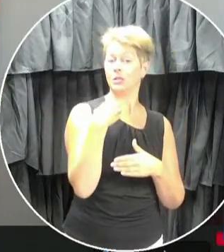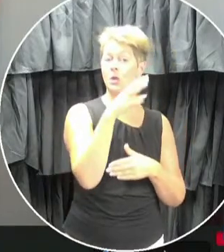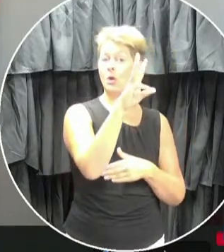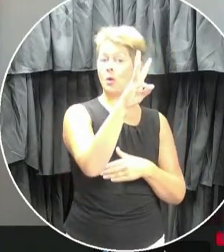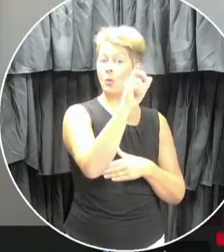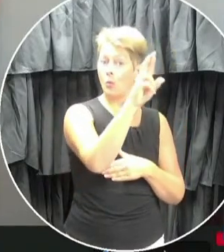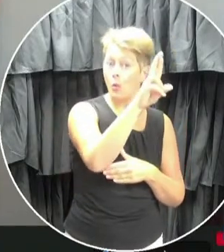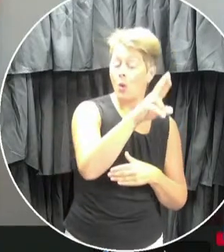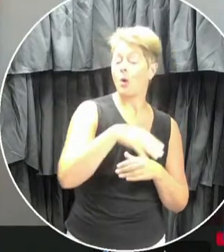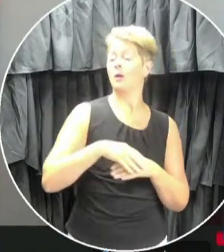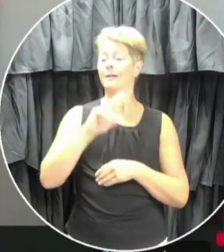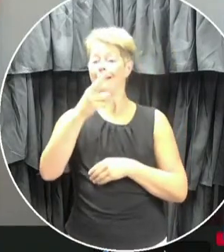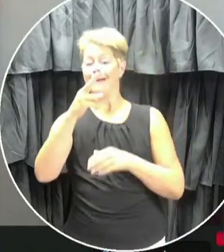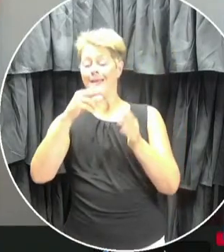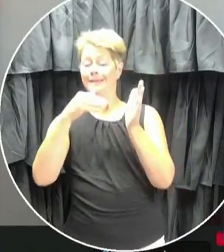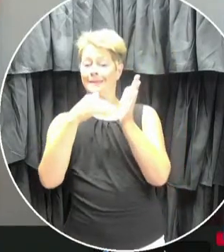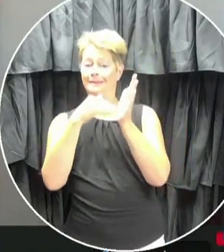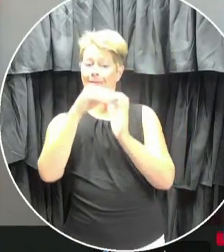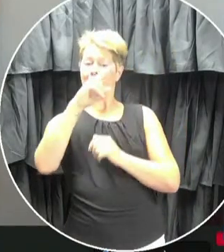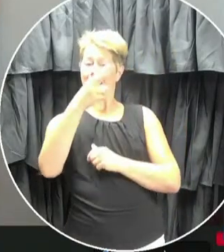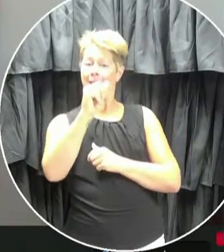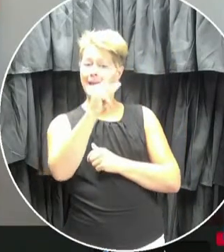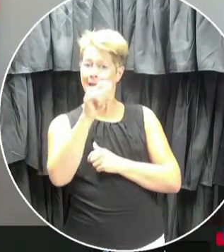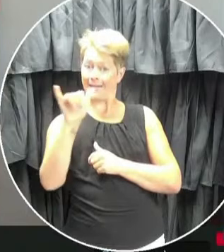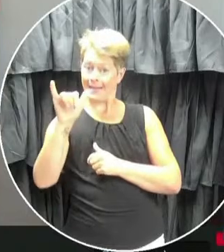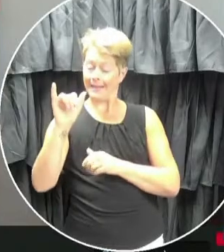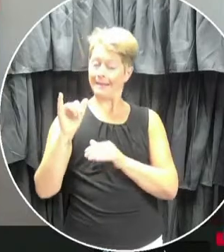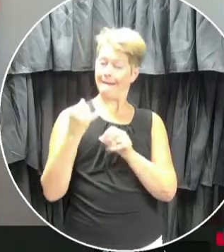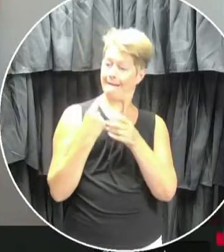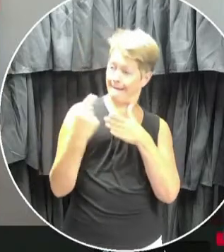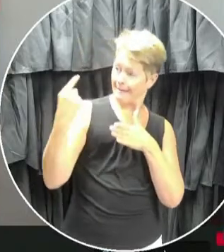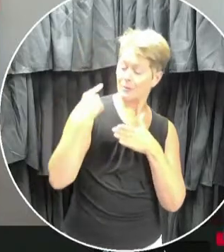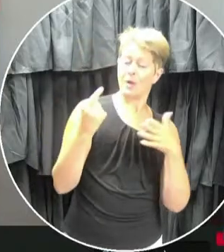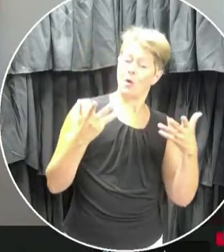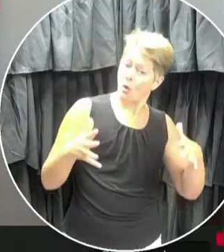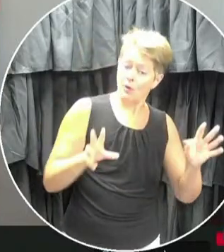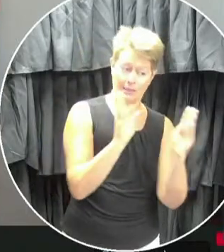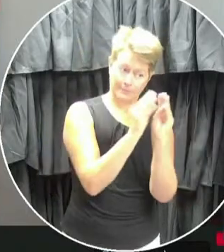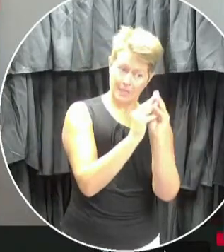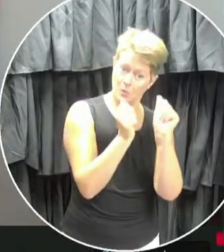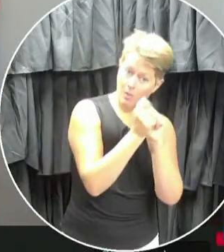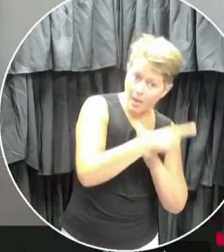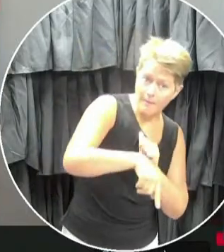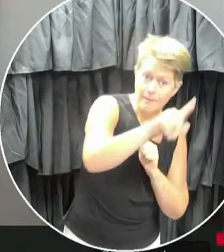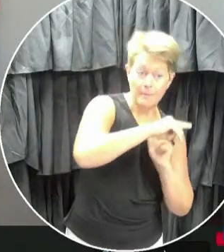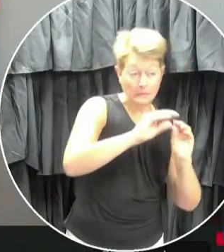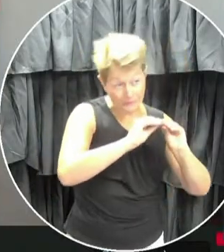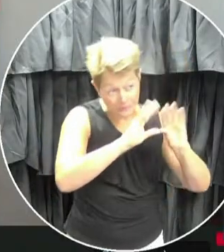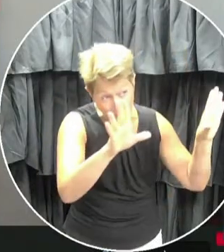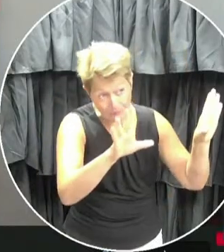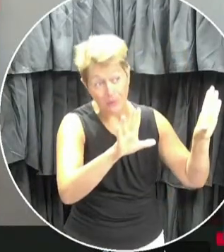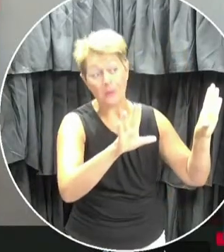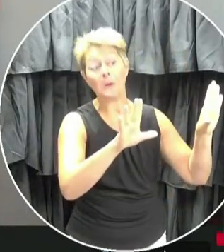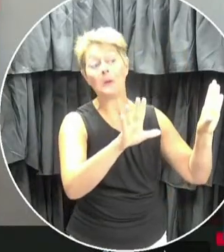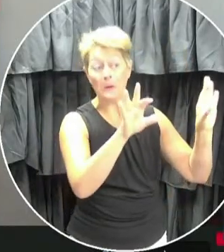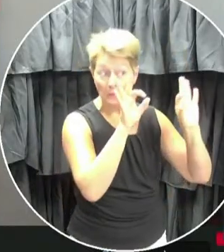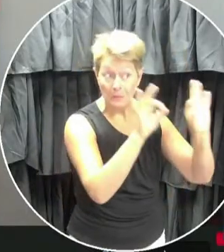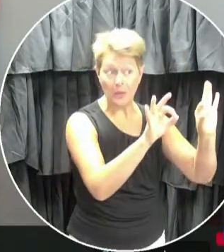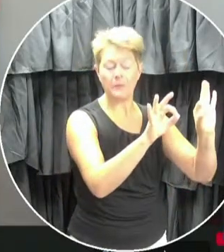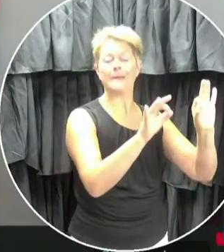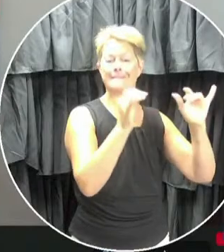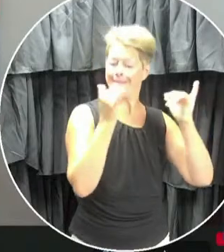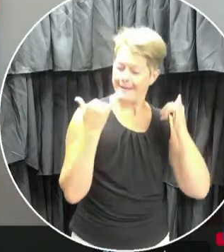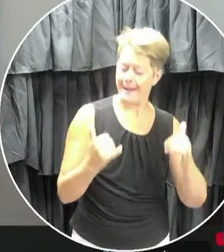health minister, Hagee, last week to clarify a few points, and we now have a solid plan for school